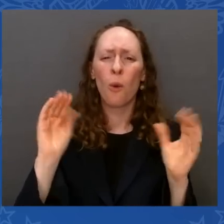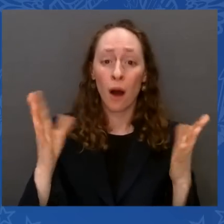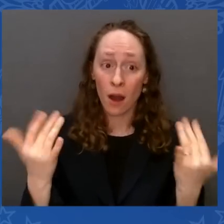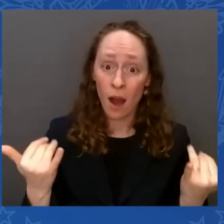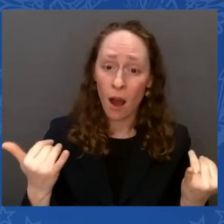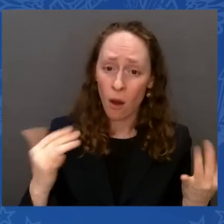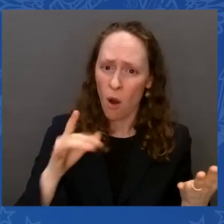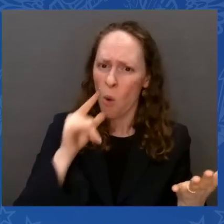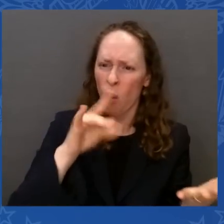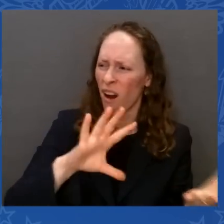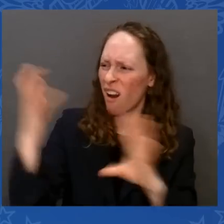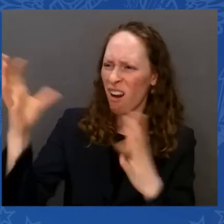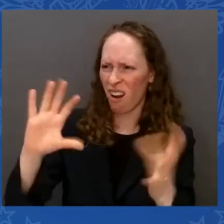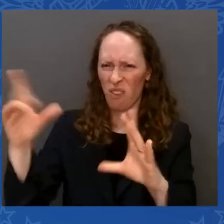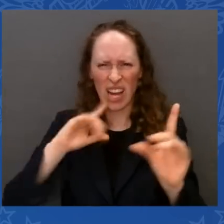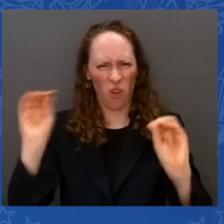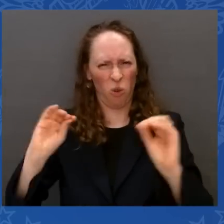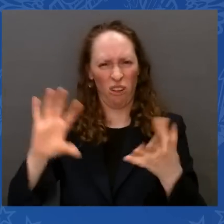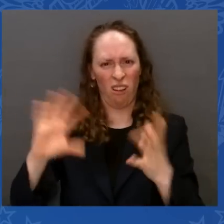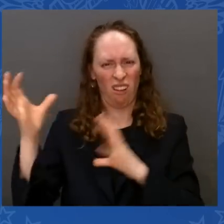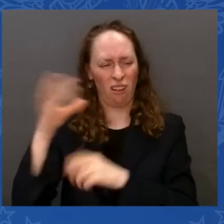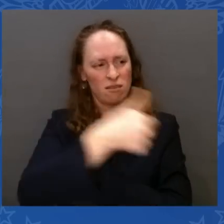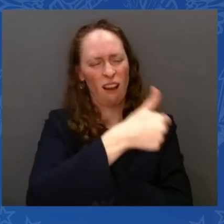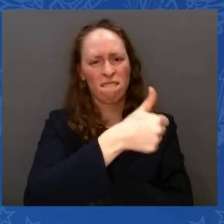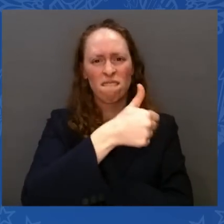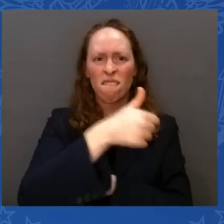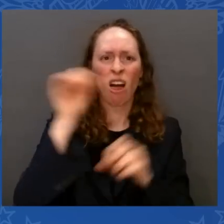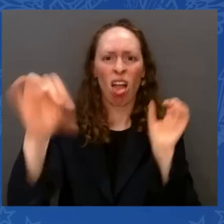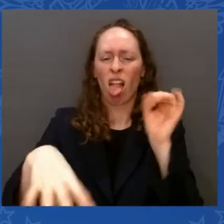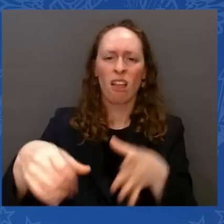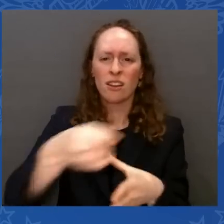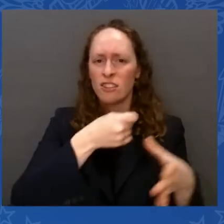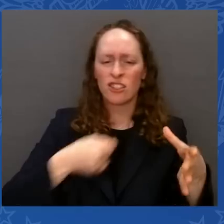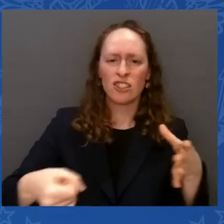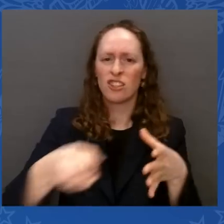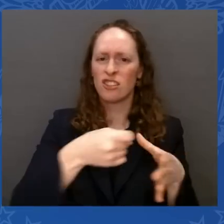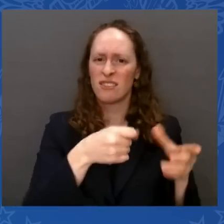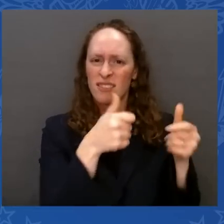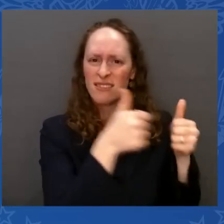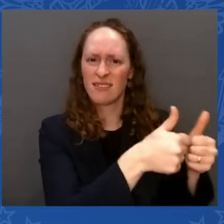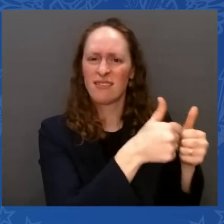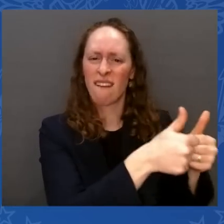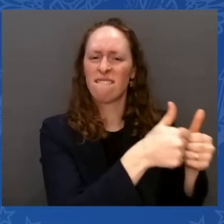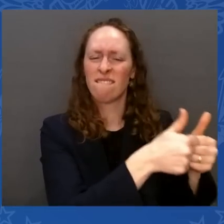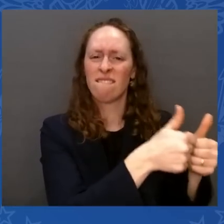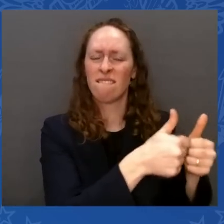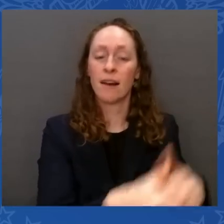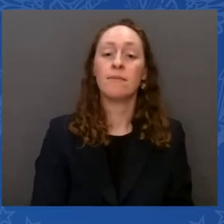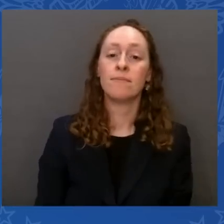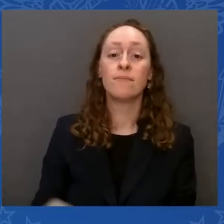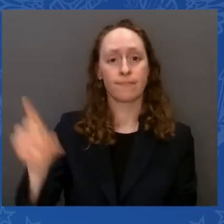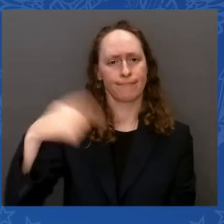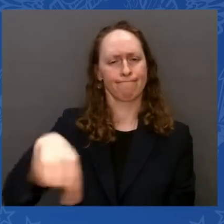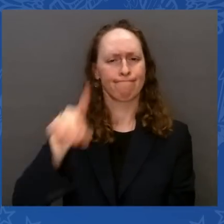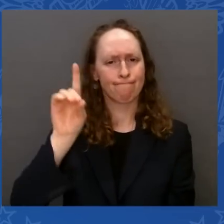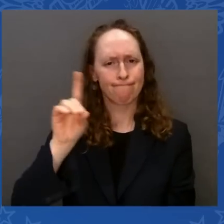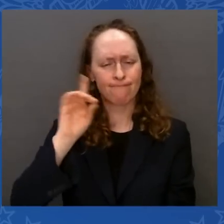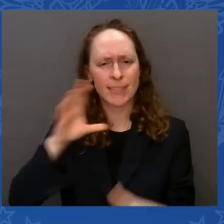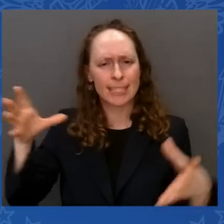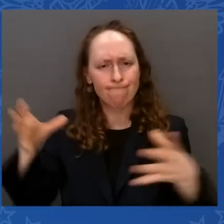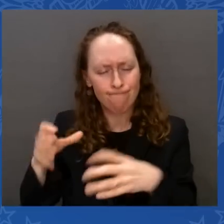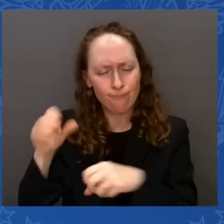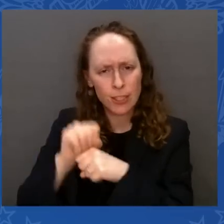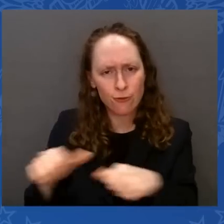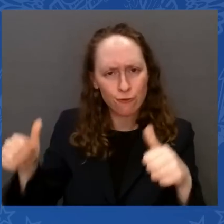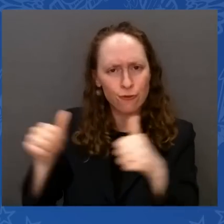bills, so the American people will rest assured that Democrats will stick together on this. And, folks, here's the bottom line. Our plan is